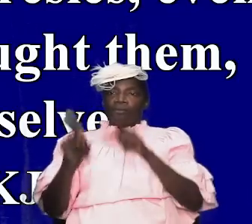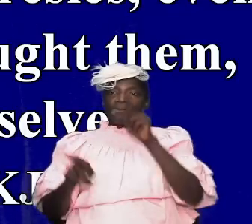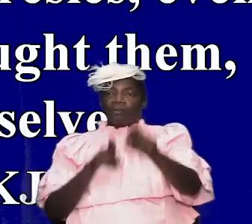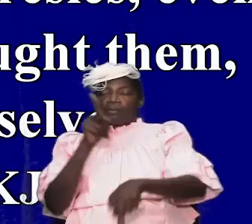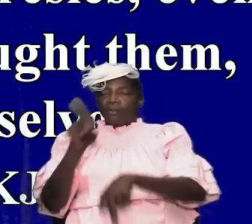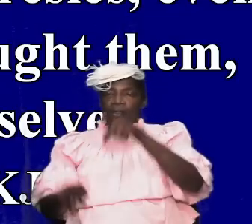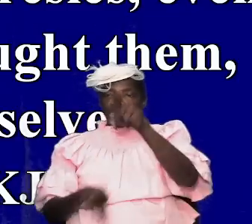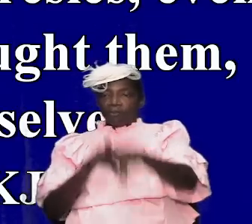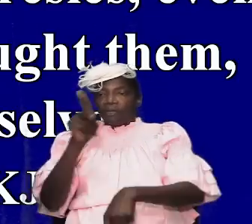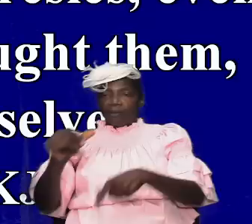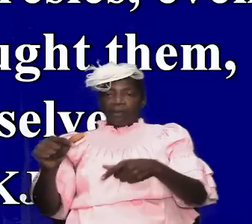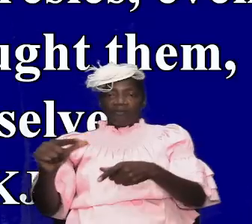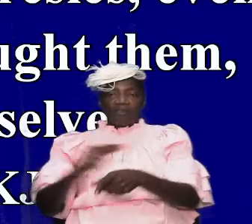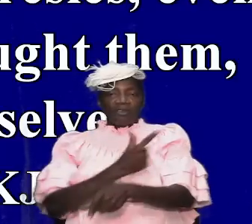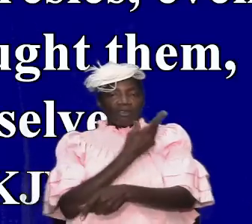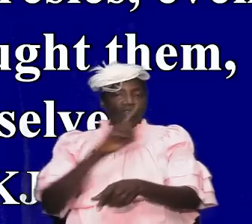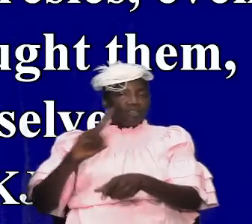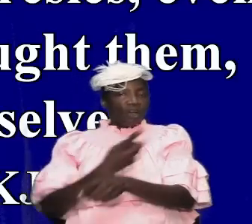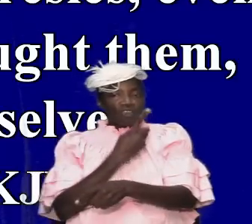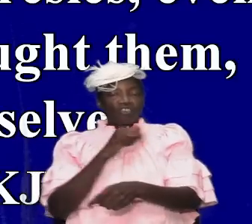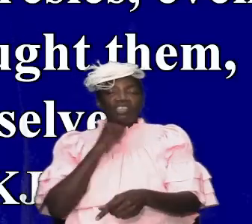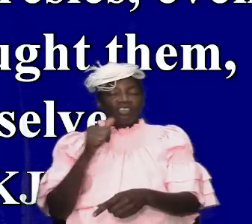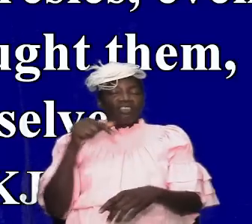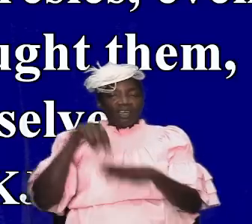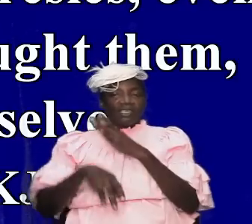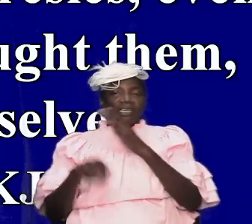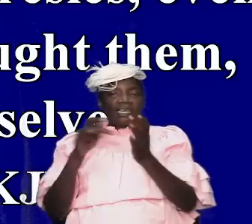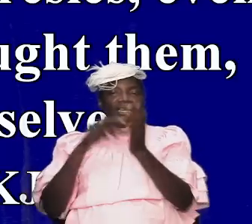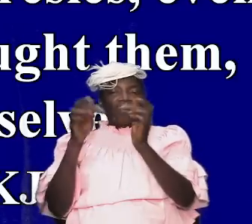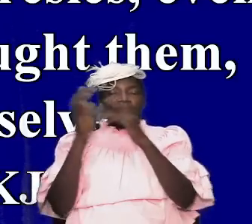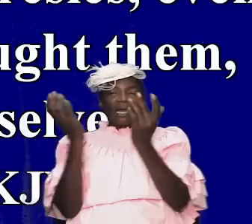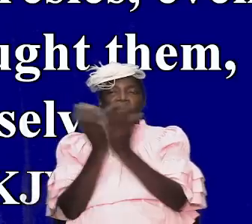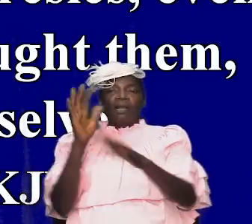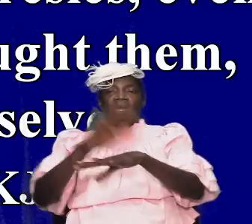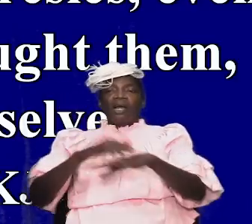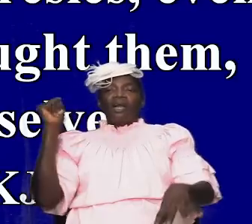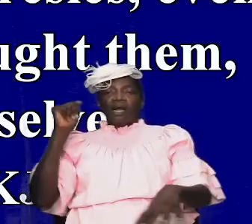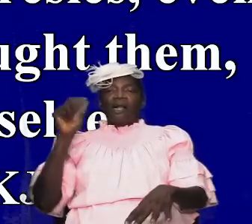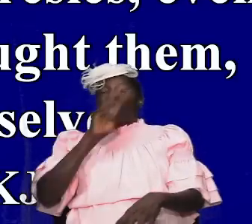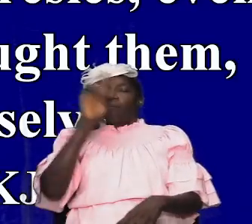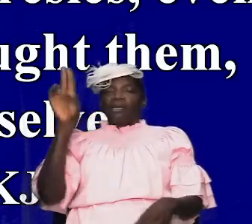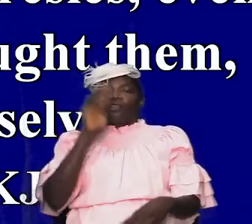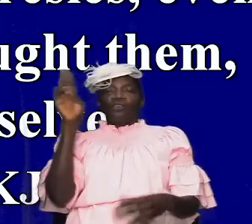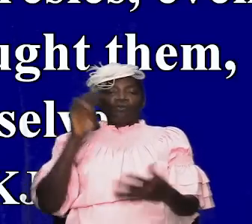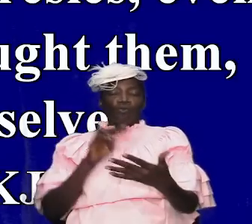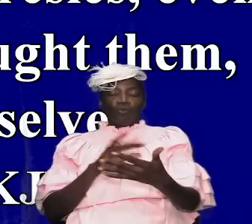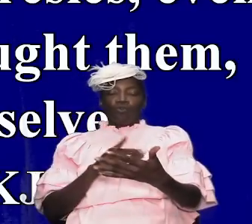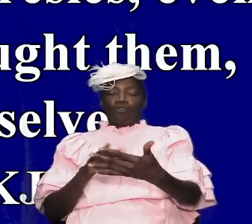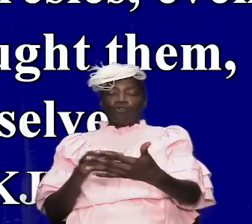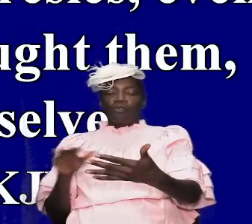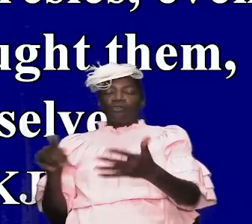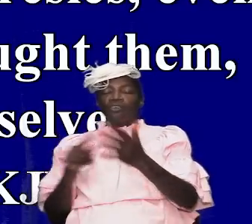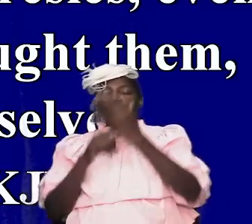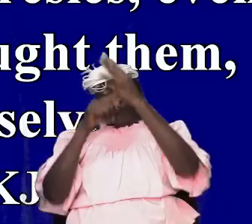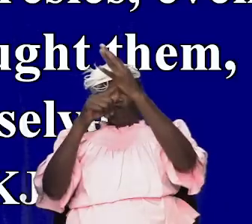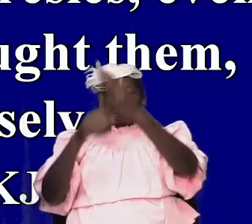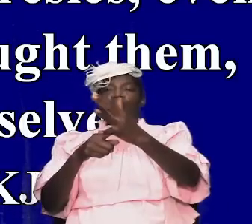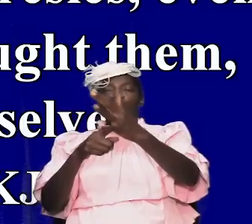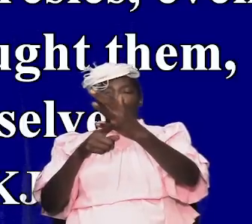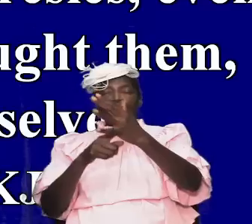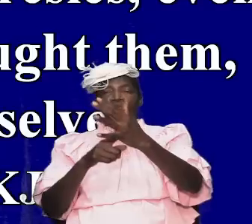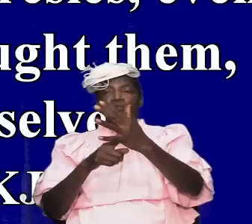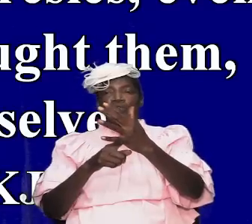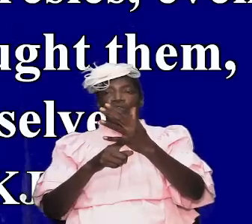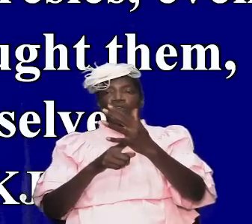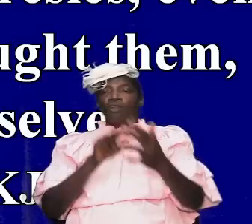of doctrines that are not in the bible we are going to call them out and we are going to use scriptures and we are going to show and we are going